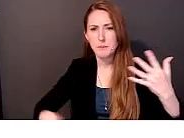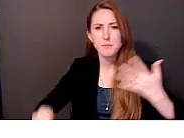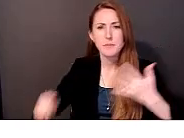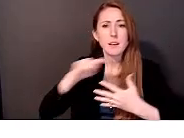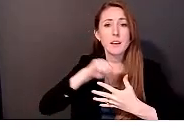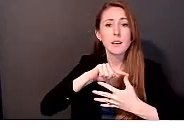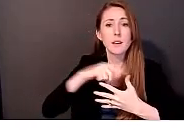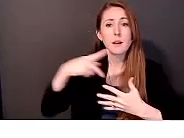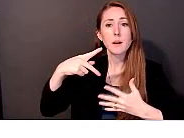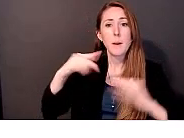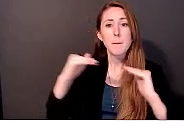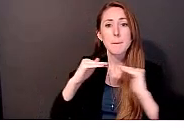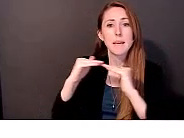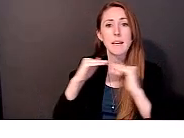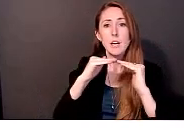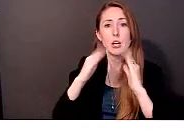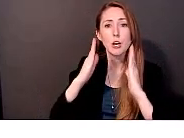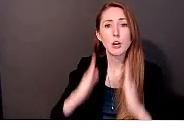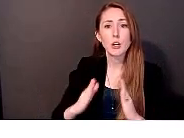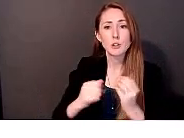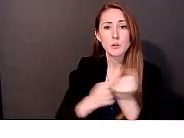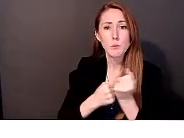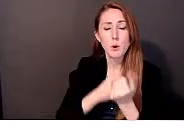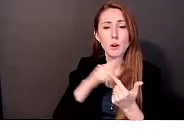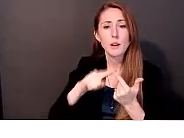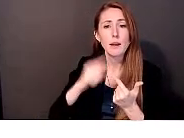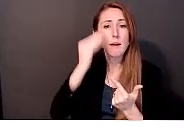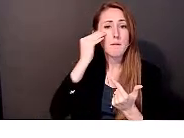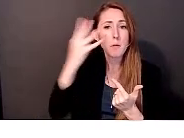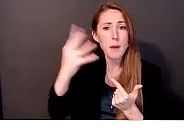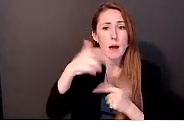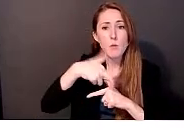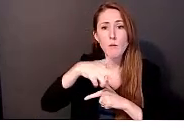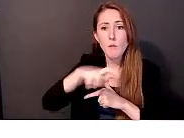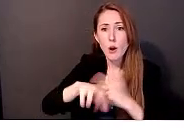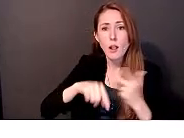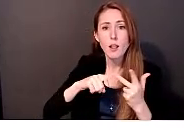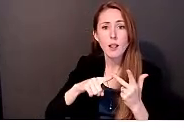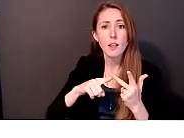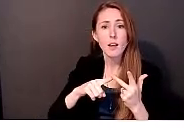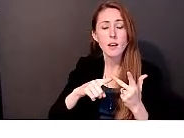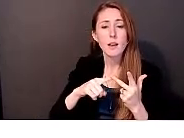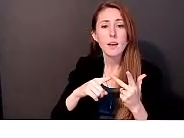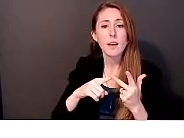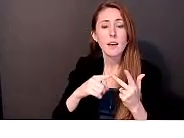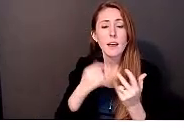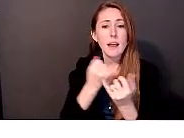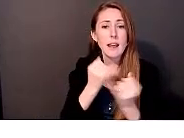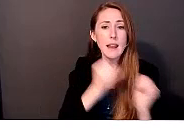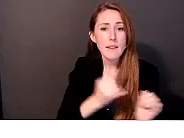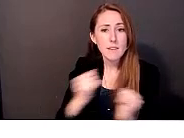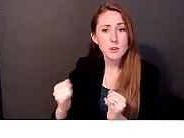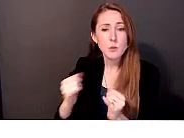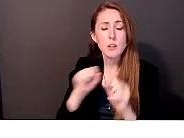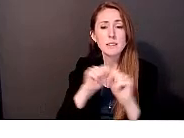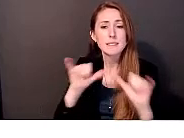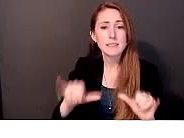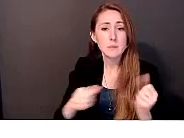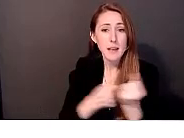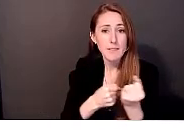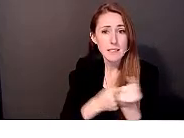information and referral, individual and systems advocacy, independent living skills training,